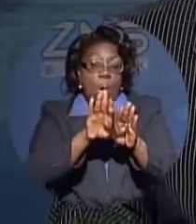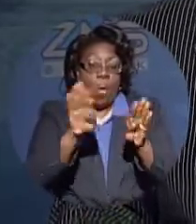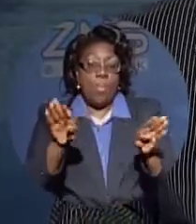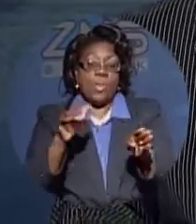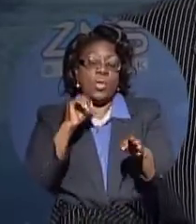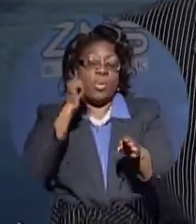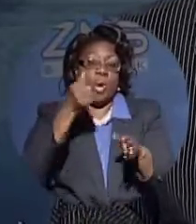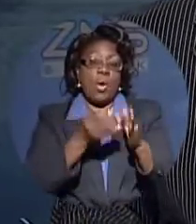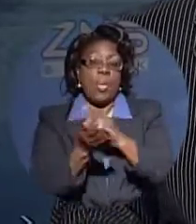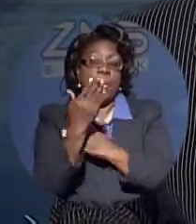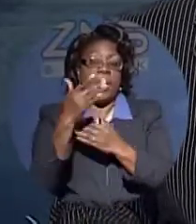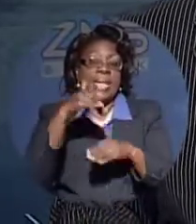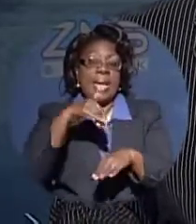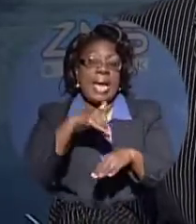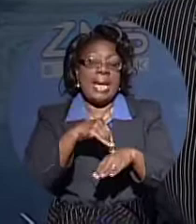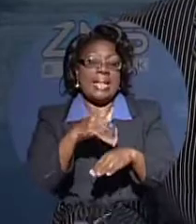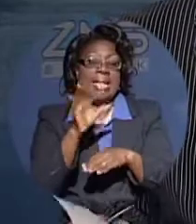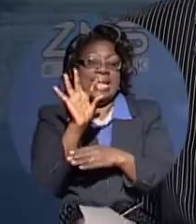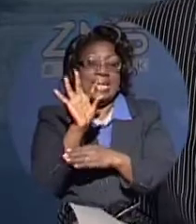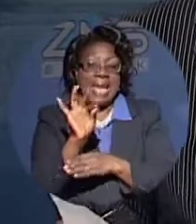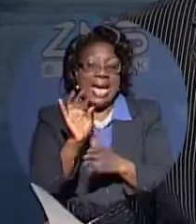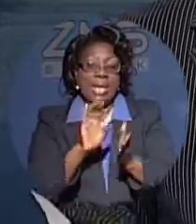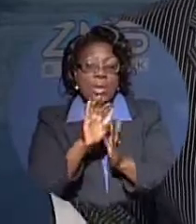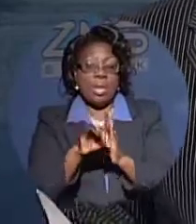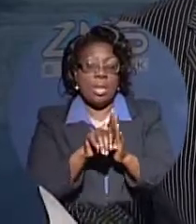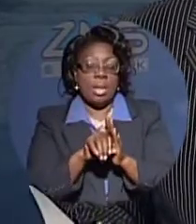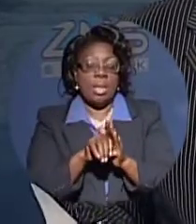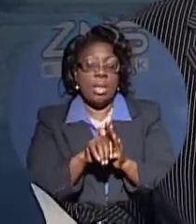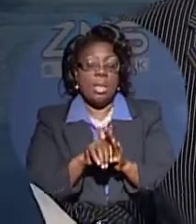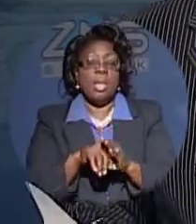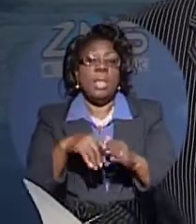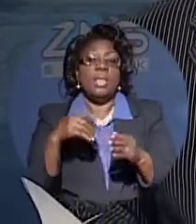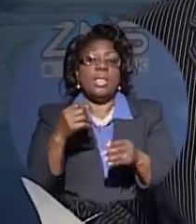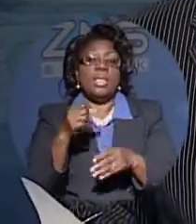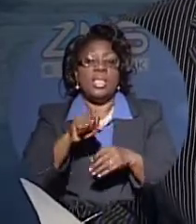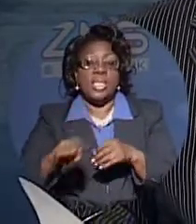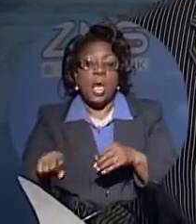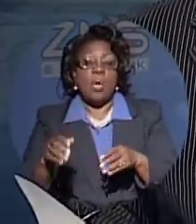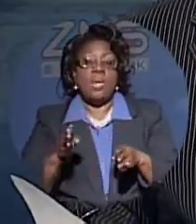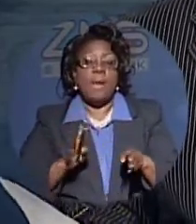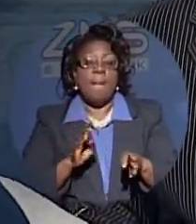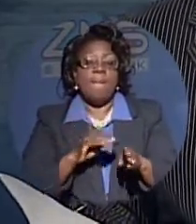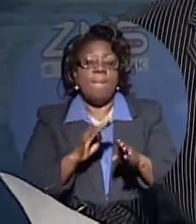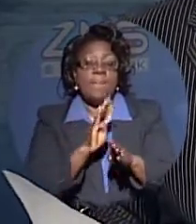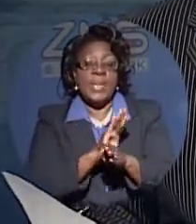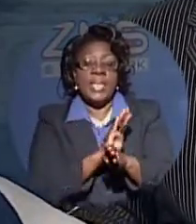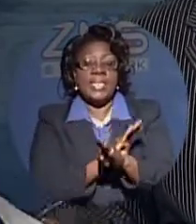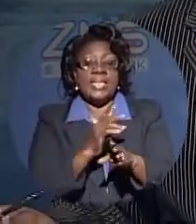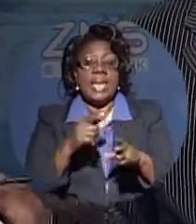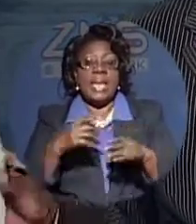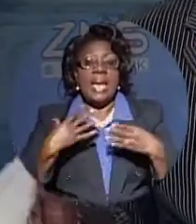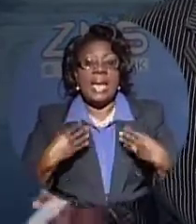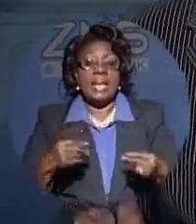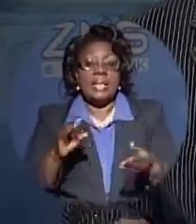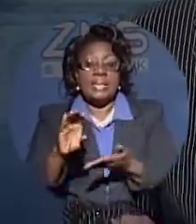The center was closed on Thursday night and Friday. Once again the South Beach Health Center will reopen to the public on Monday at 9 a.m.